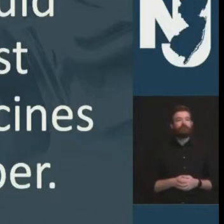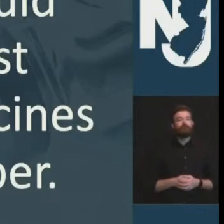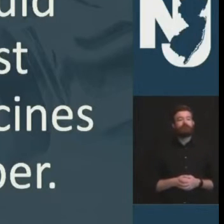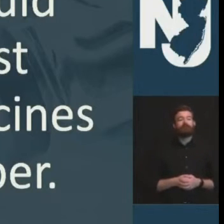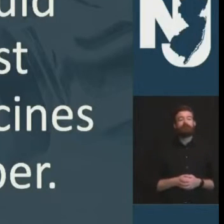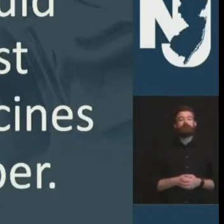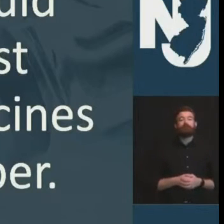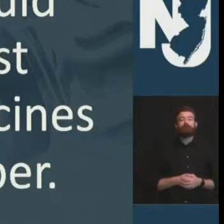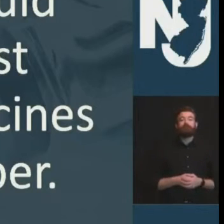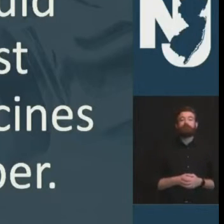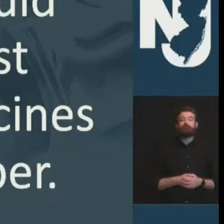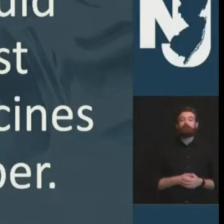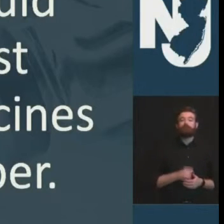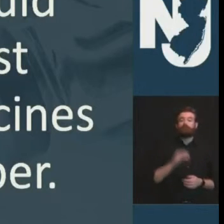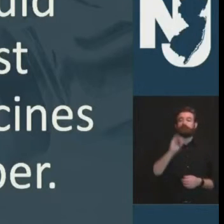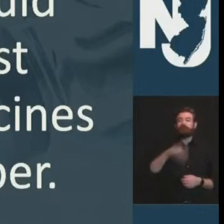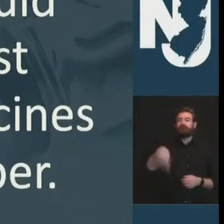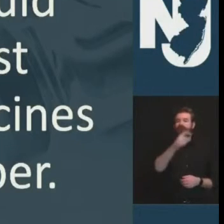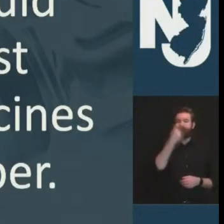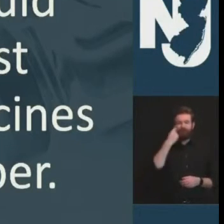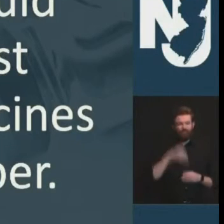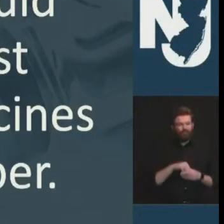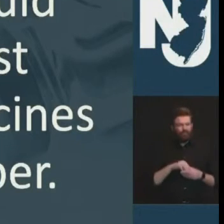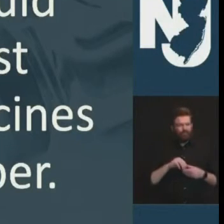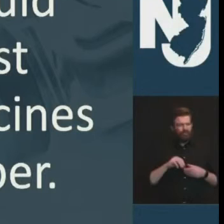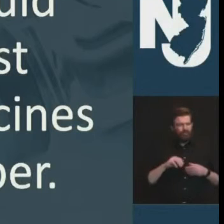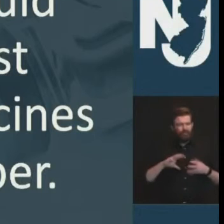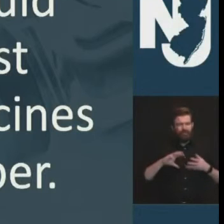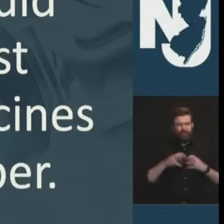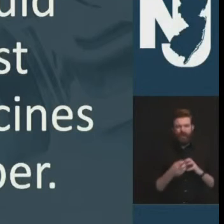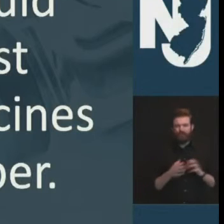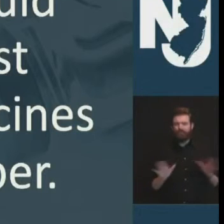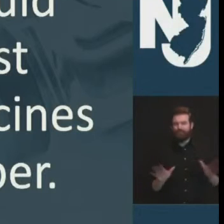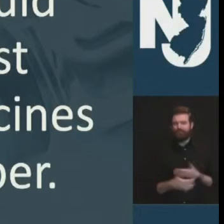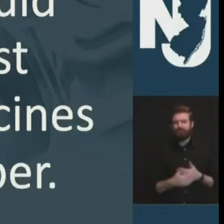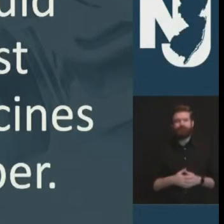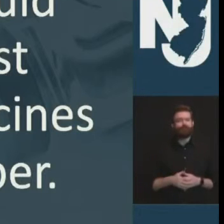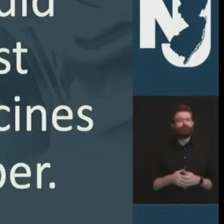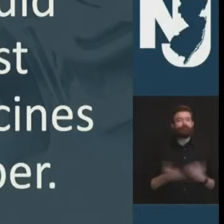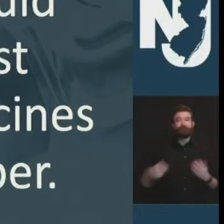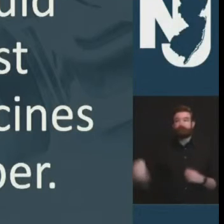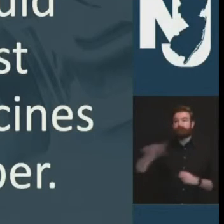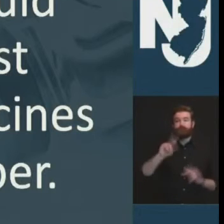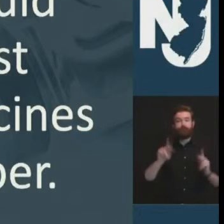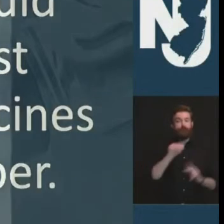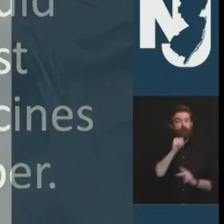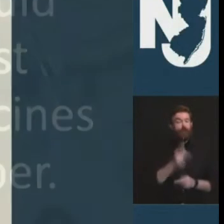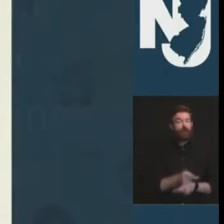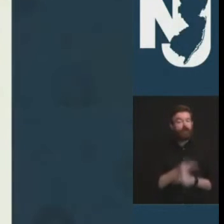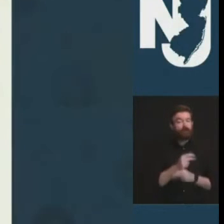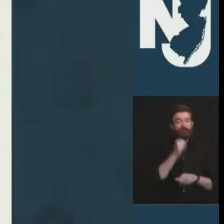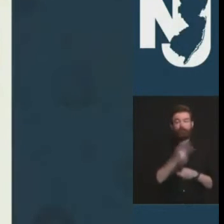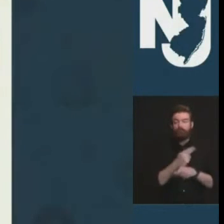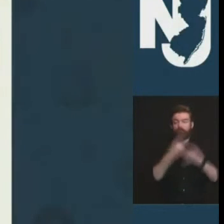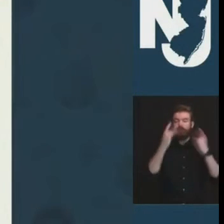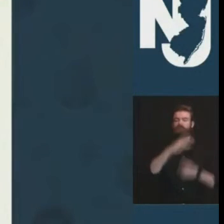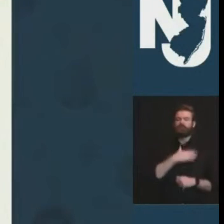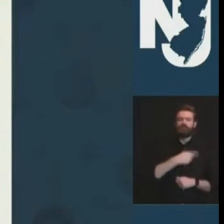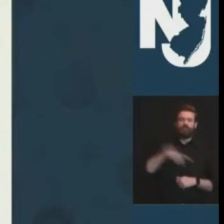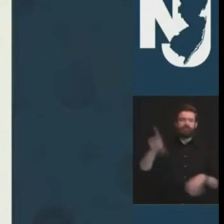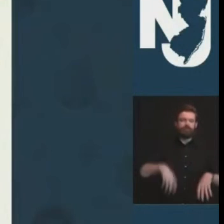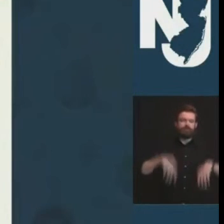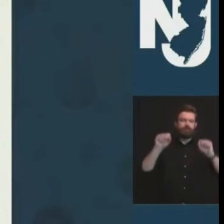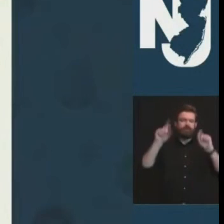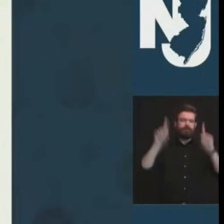have not been social distancing or taking proper precautions now as judy and i and others have